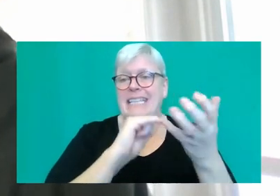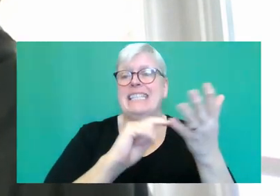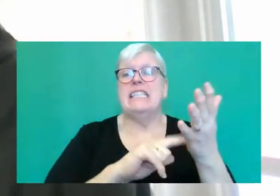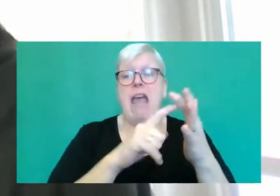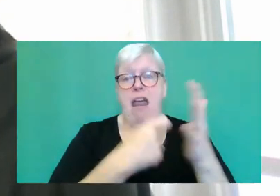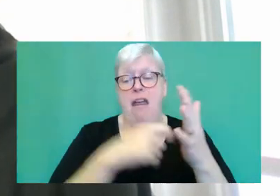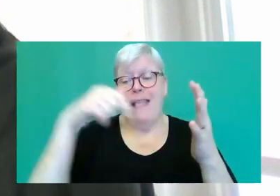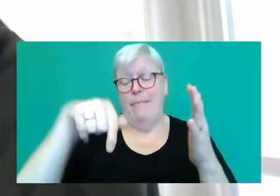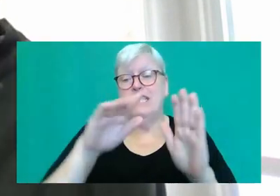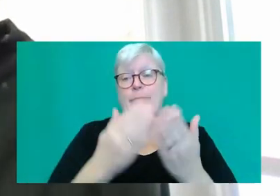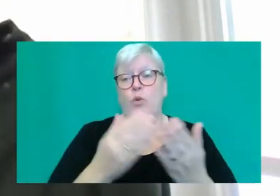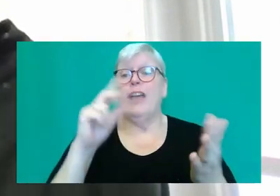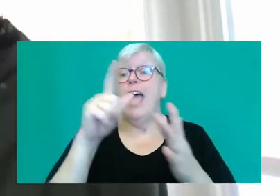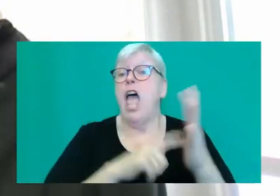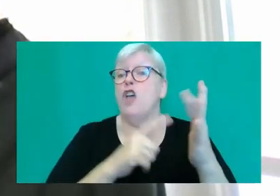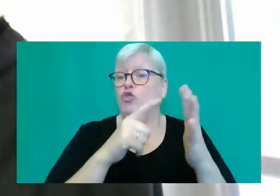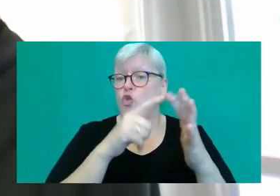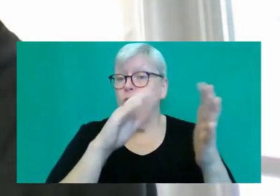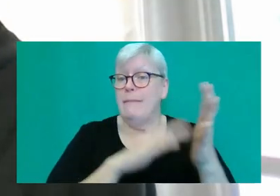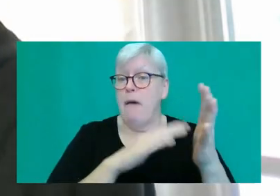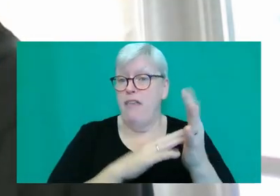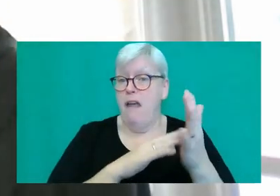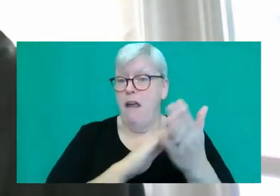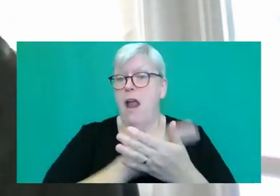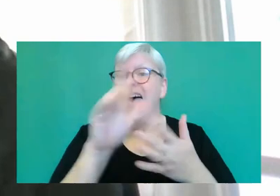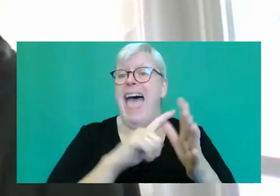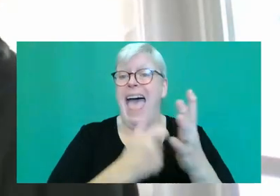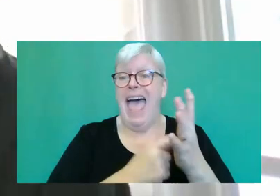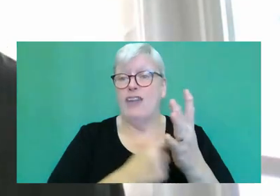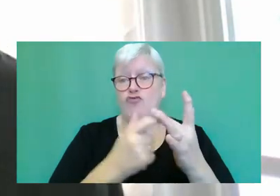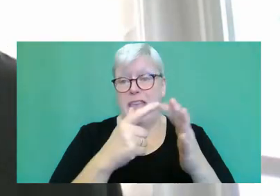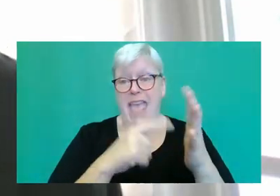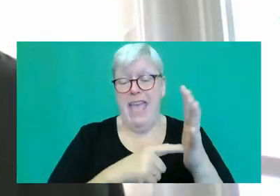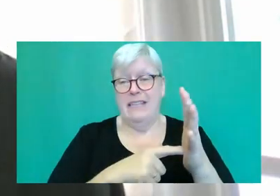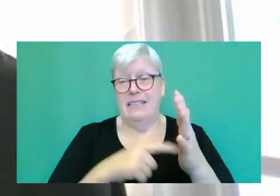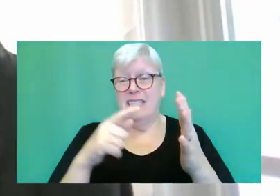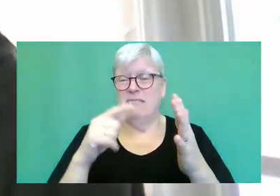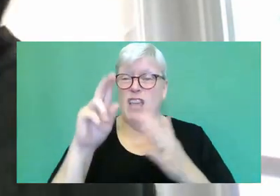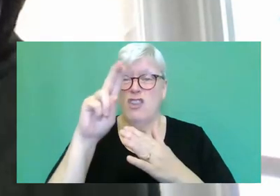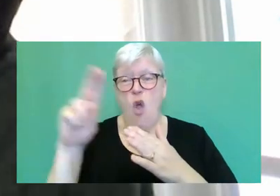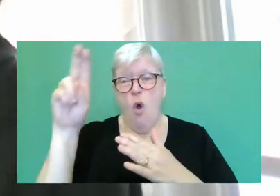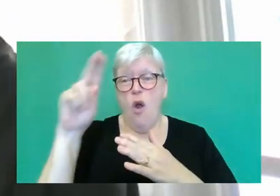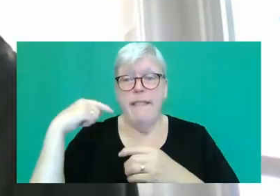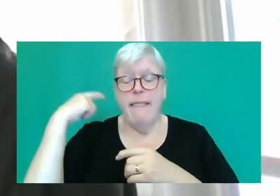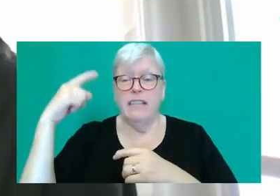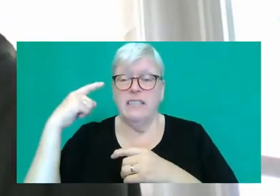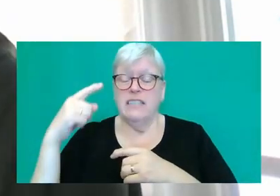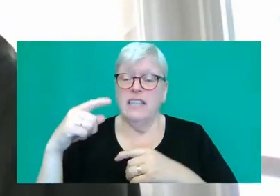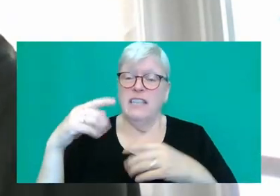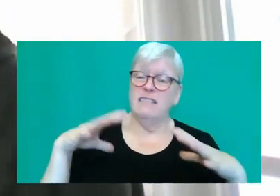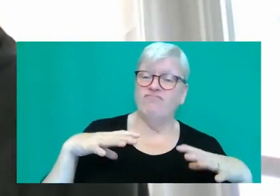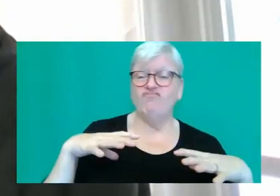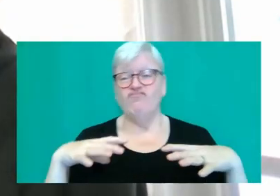Now, Harriet is a North London, liberal, lovey,